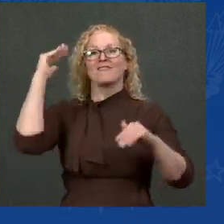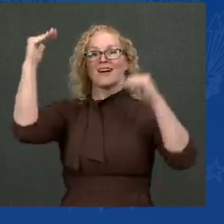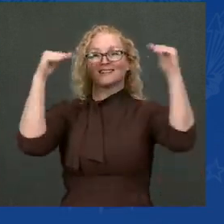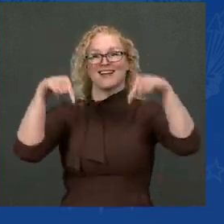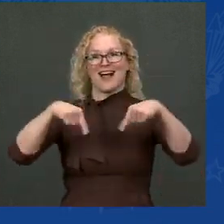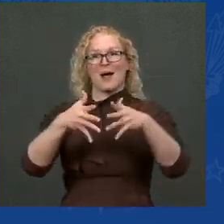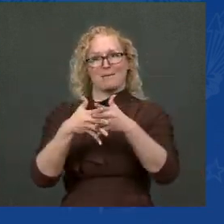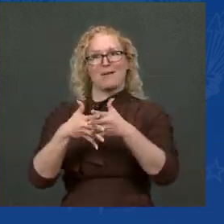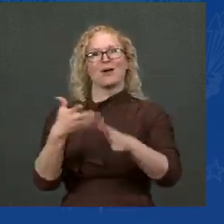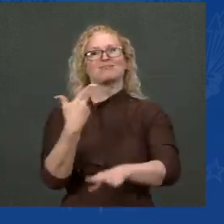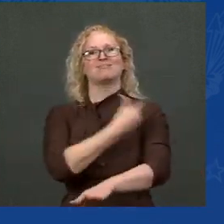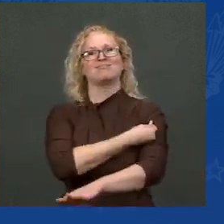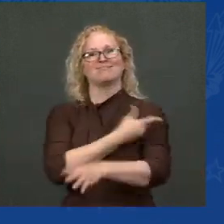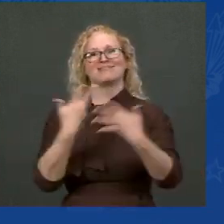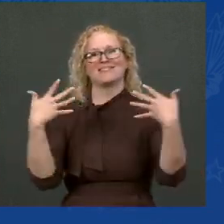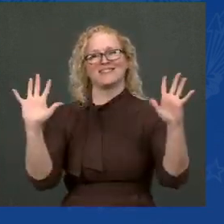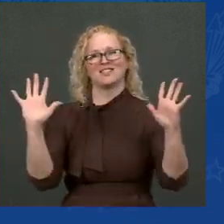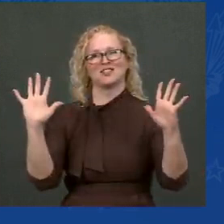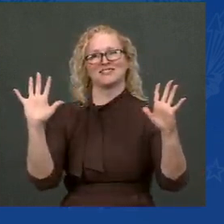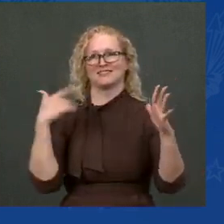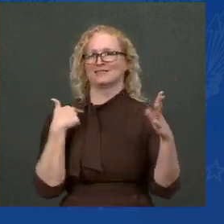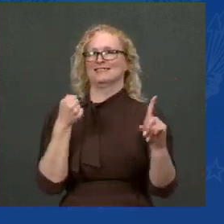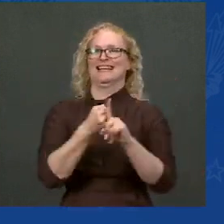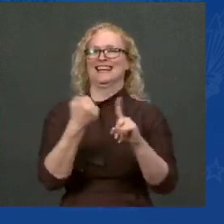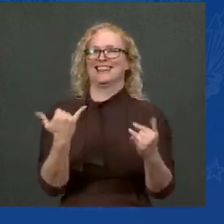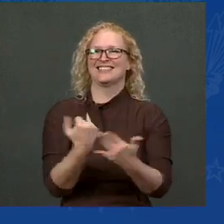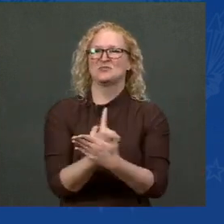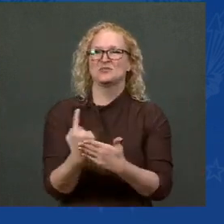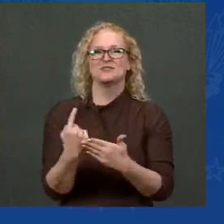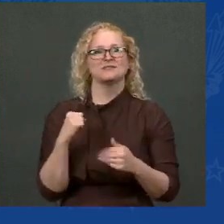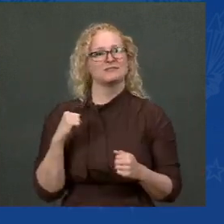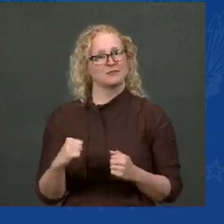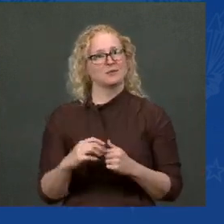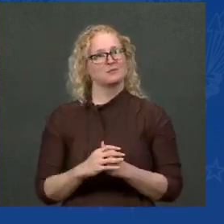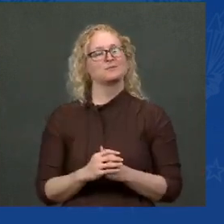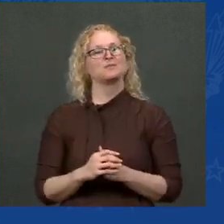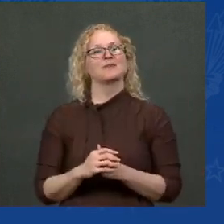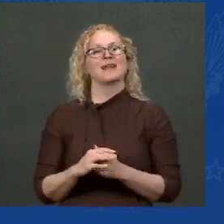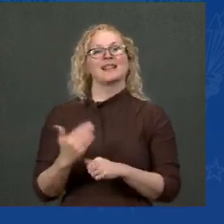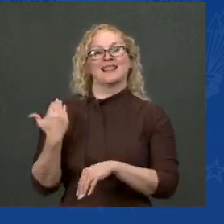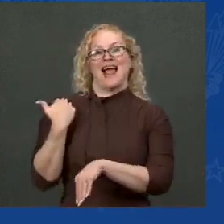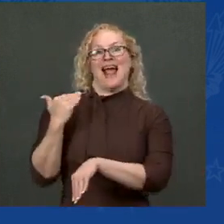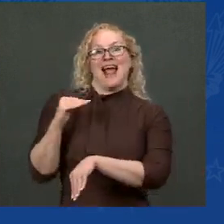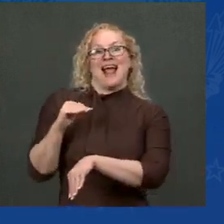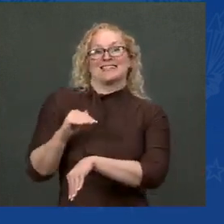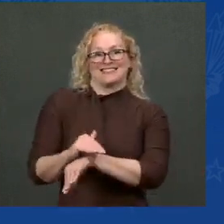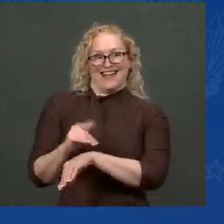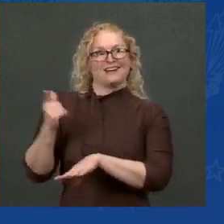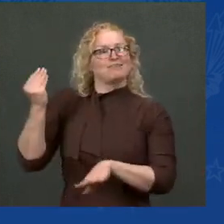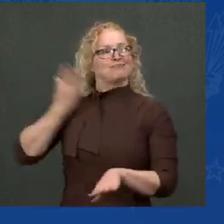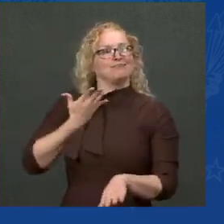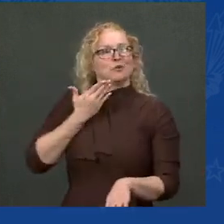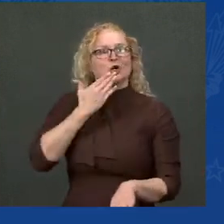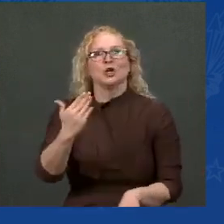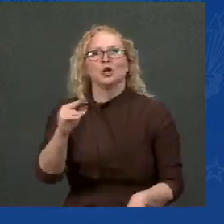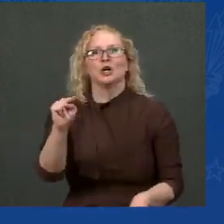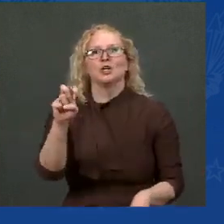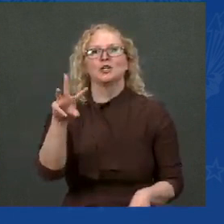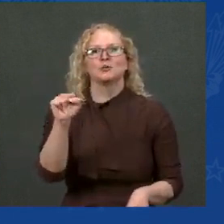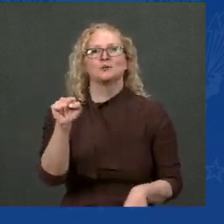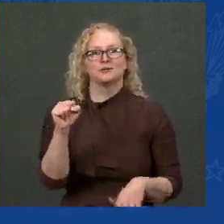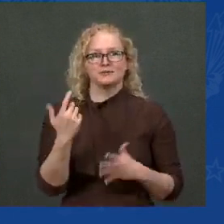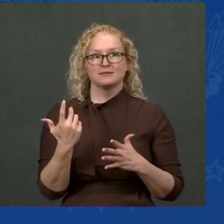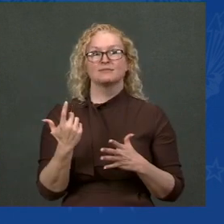And one more piece of good news. Last night, we received promising news about another potent and potential COVID treatment,